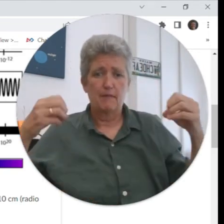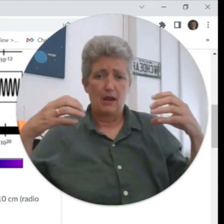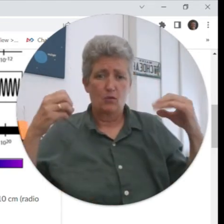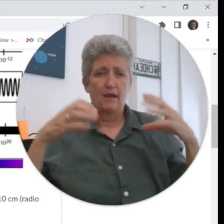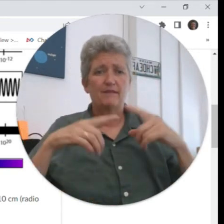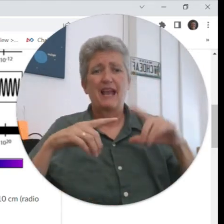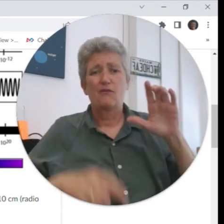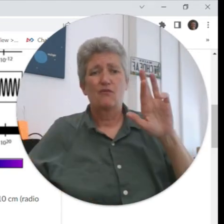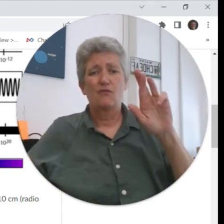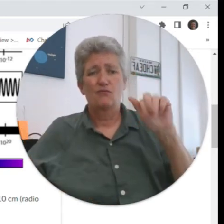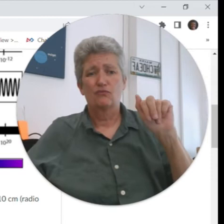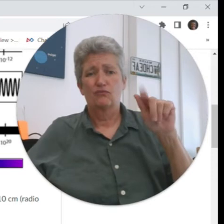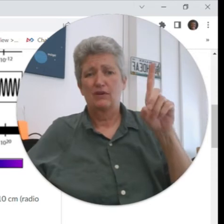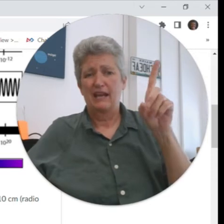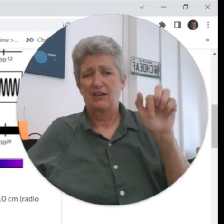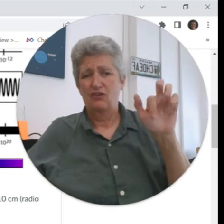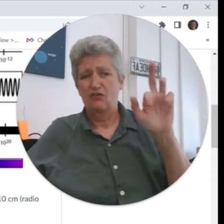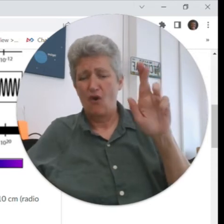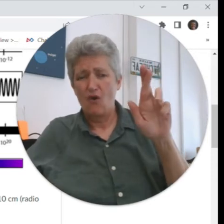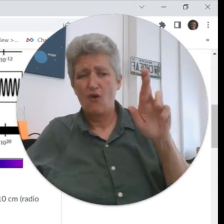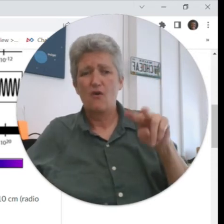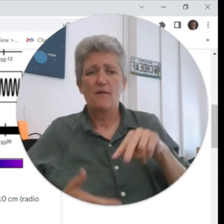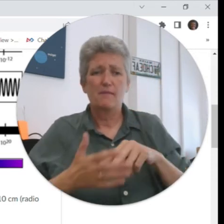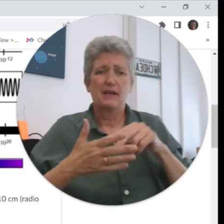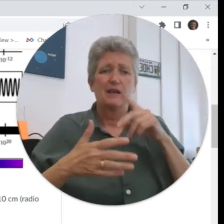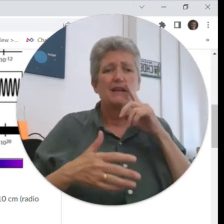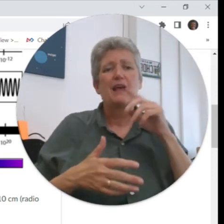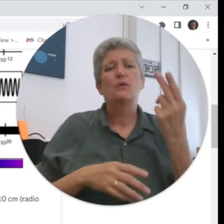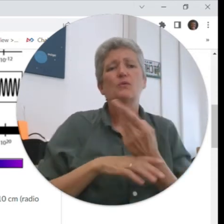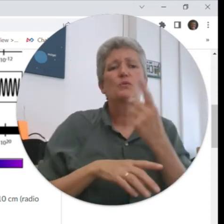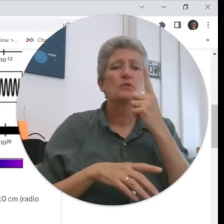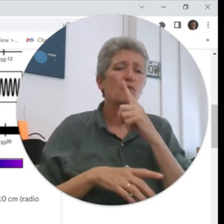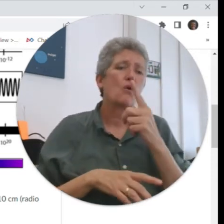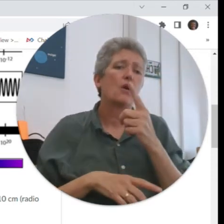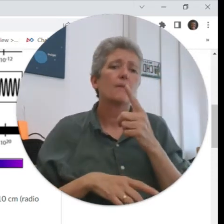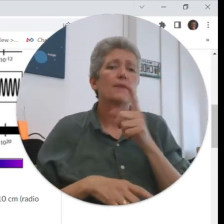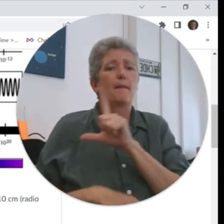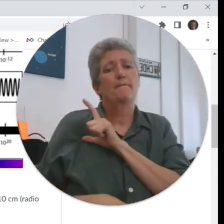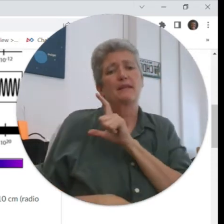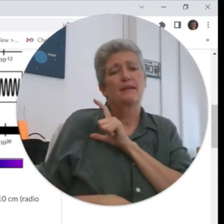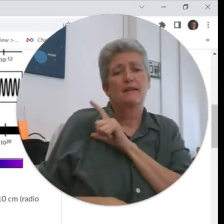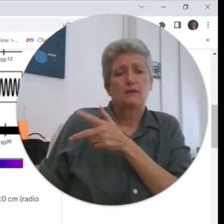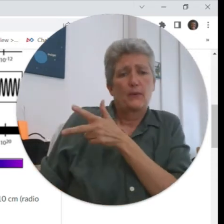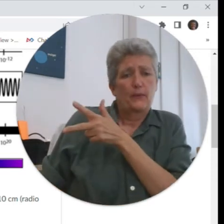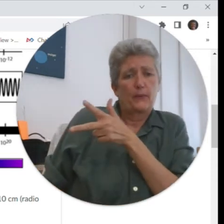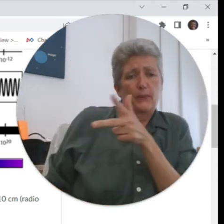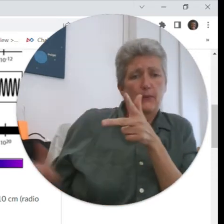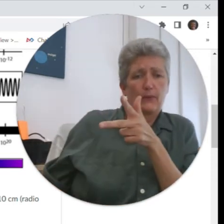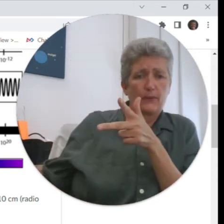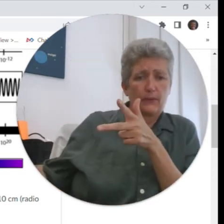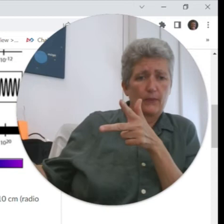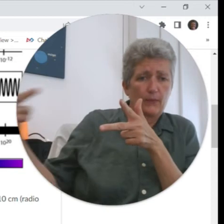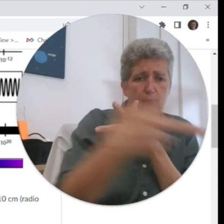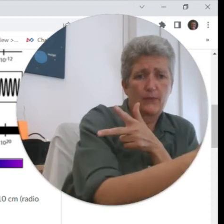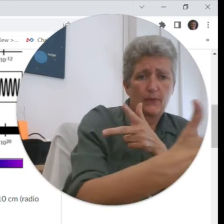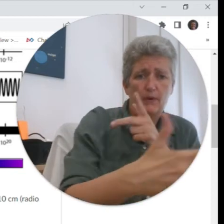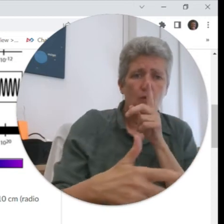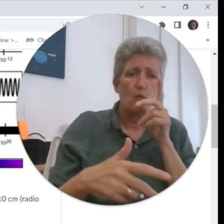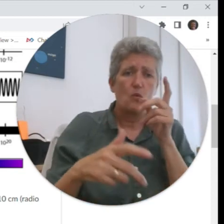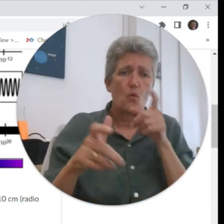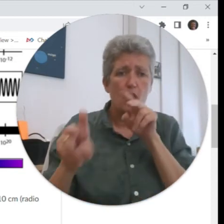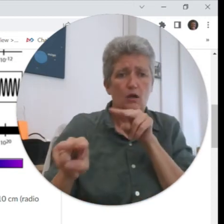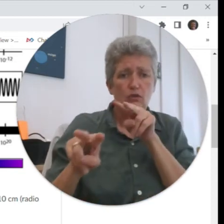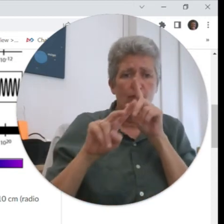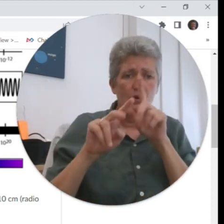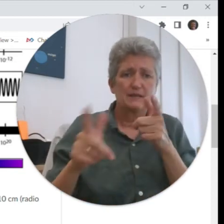that's also a microwave is about that same about that same size of a wavelength or you know